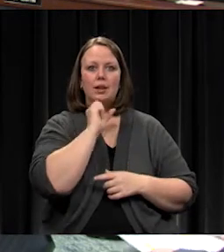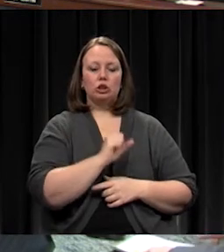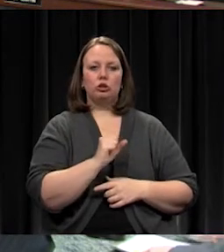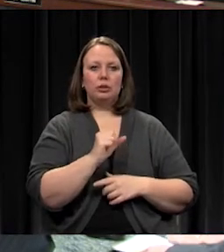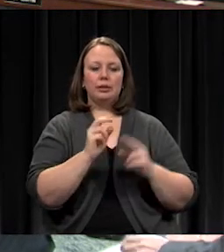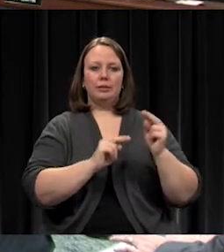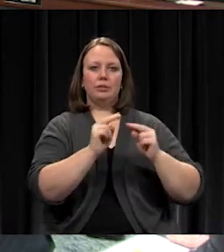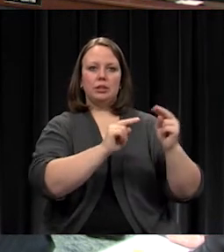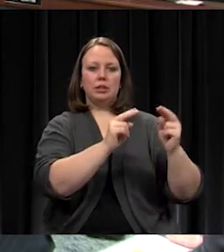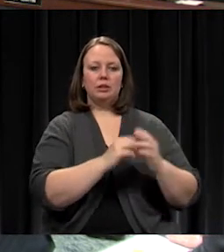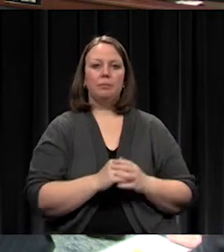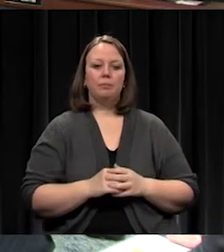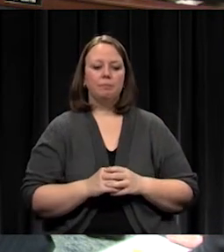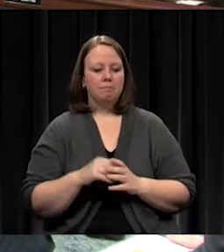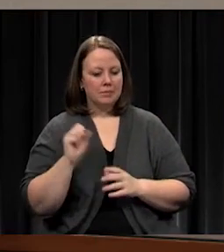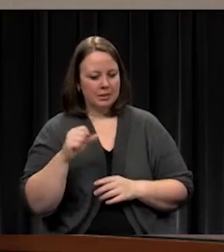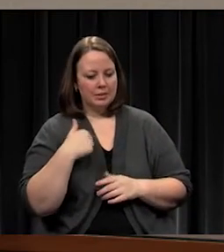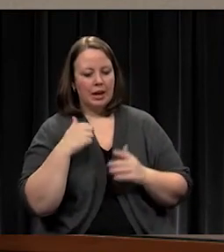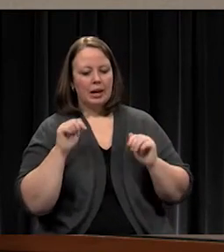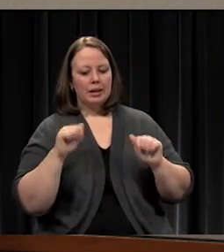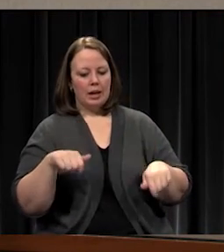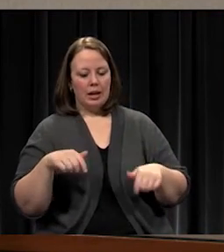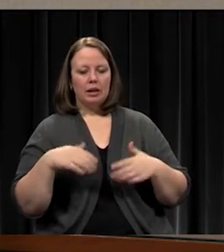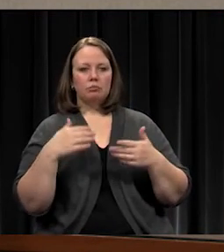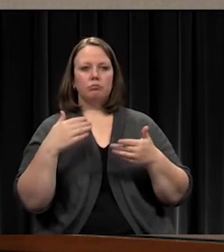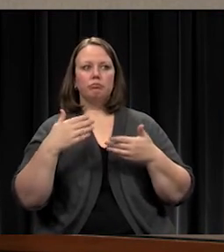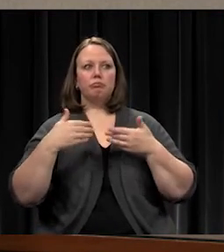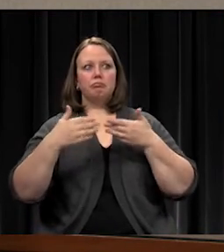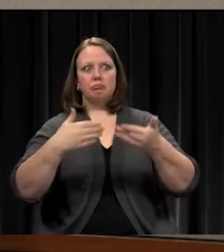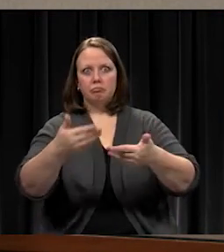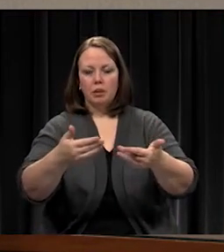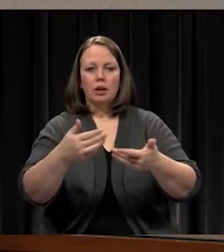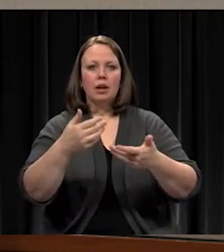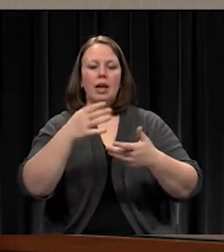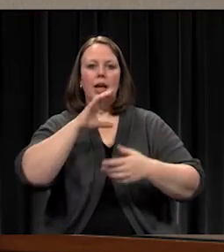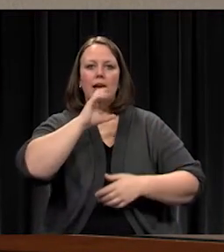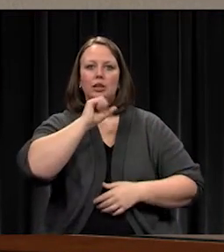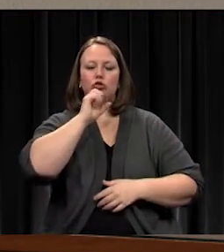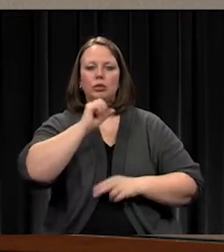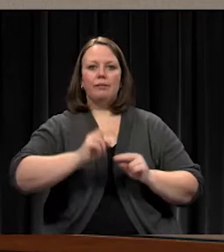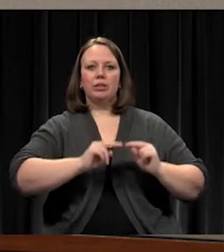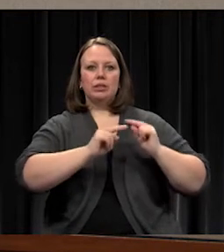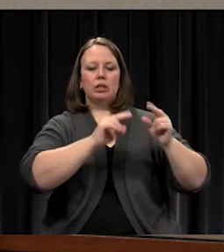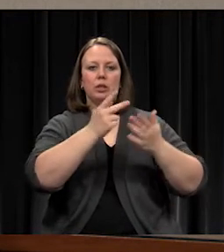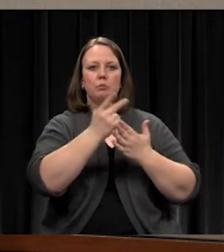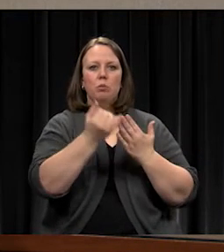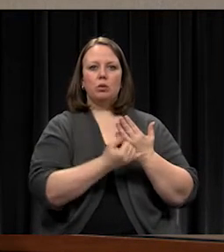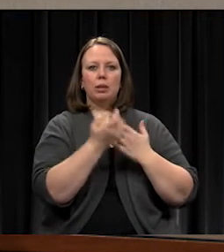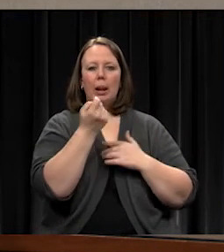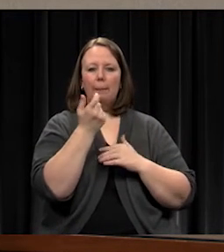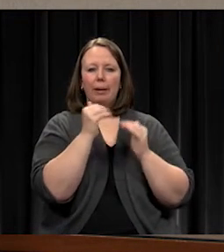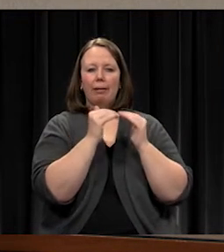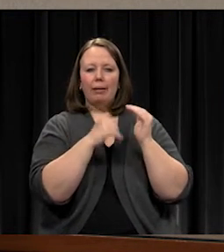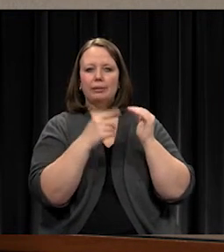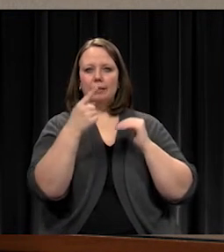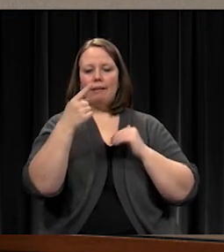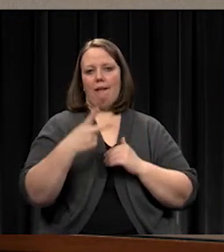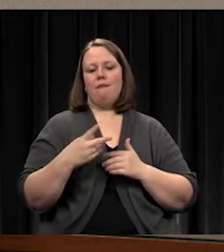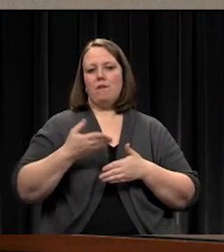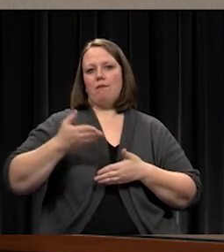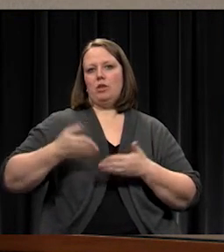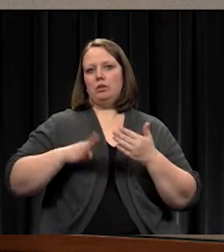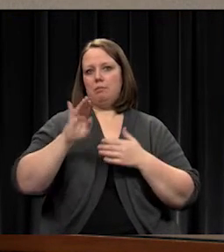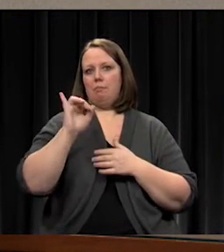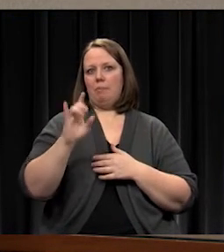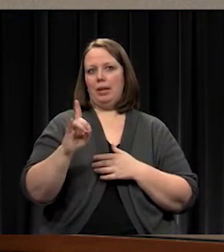Yes, I can. Good evening. We're moving forward with our aging facilities project, so we're a little less than halfway done with our bids. So what is being presented tonight is bid